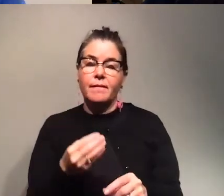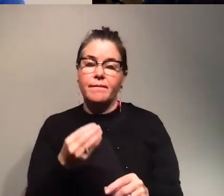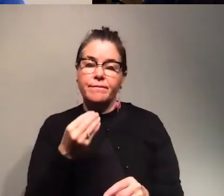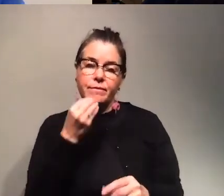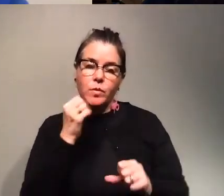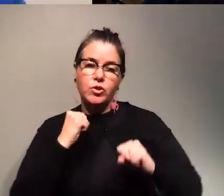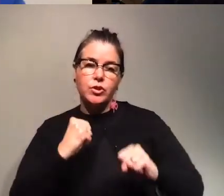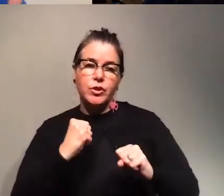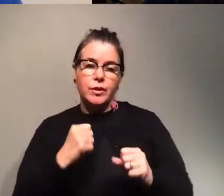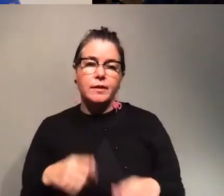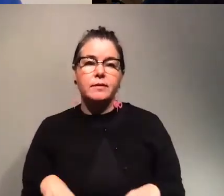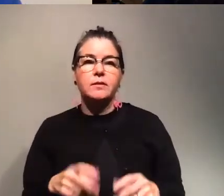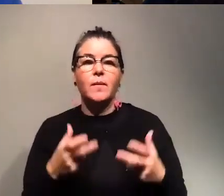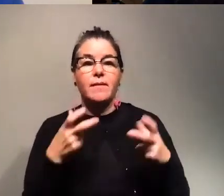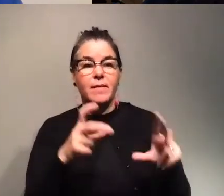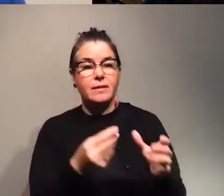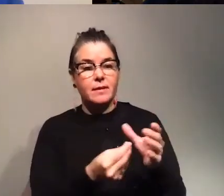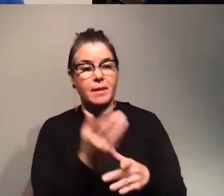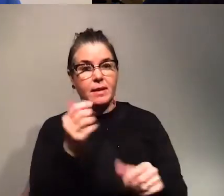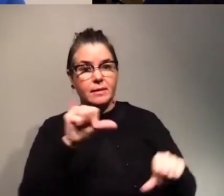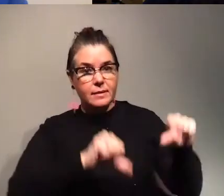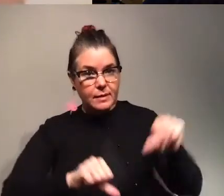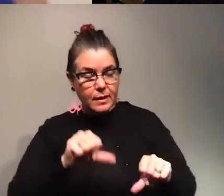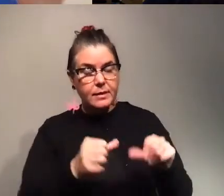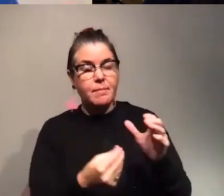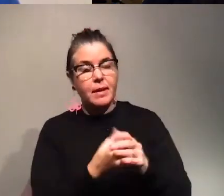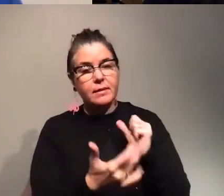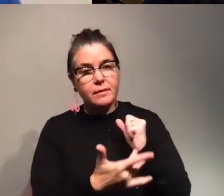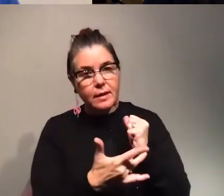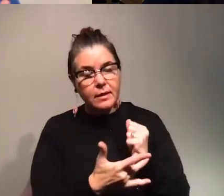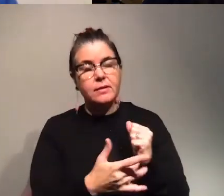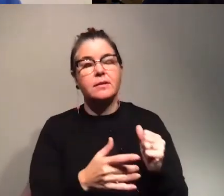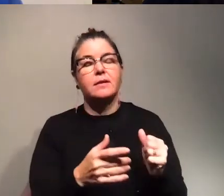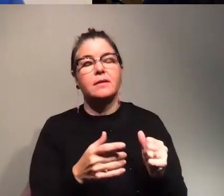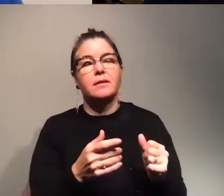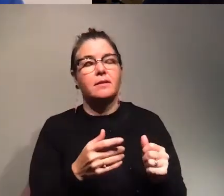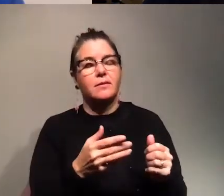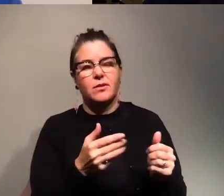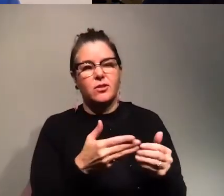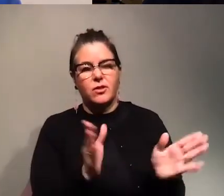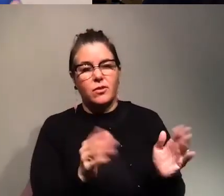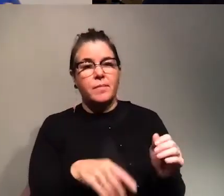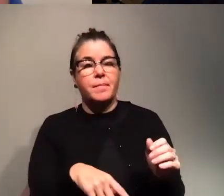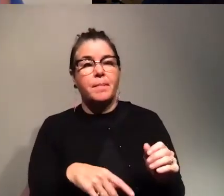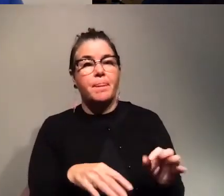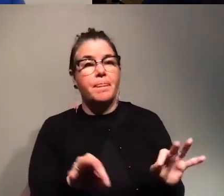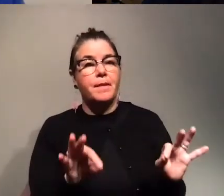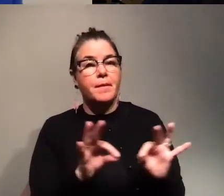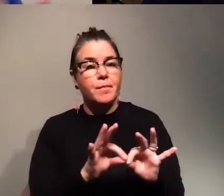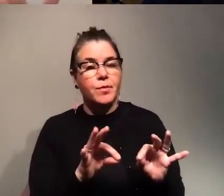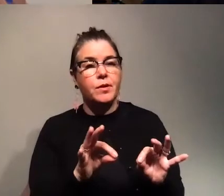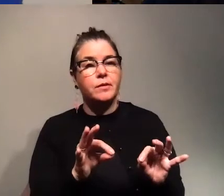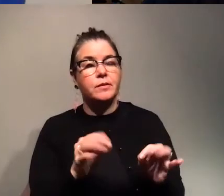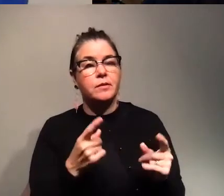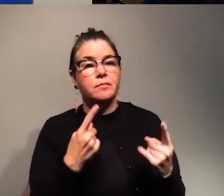investing in plant sciences and plant technology and plant data technology in general it is important to not only achieve